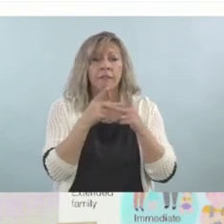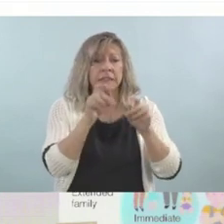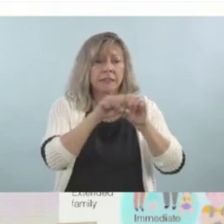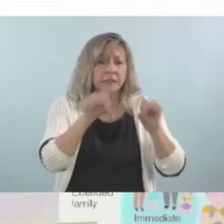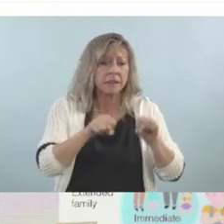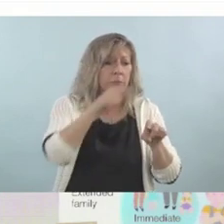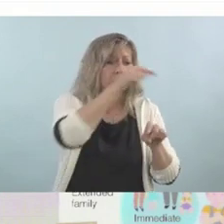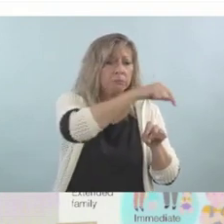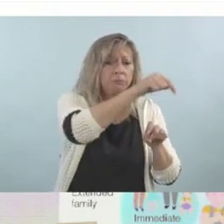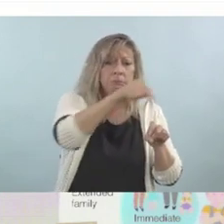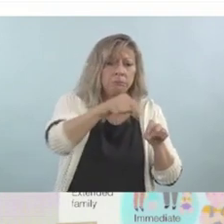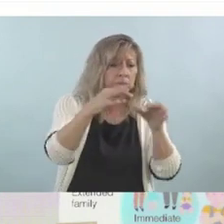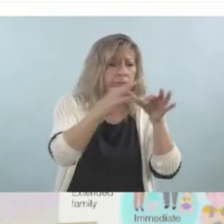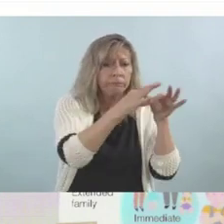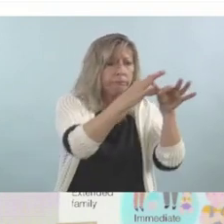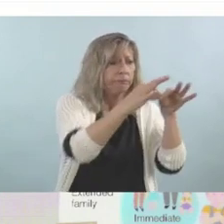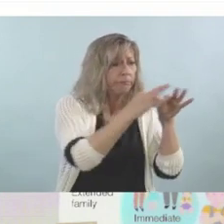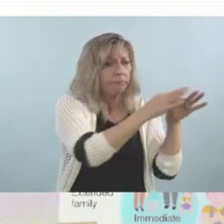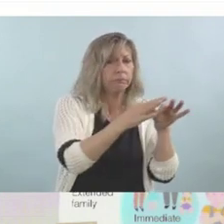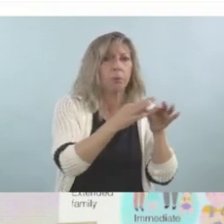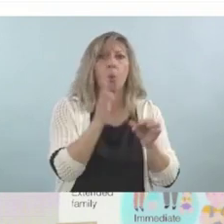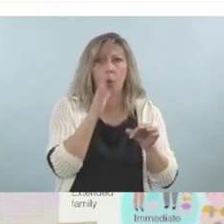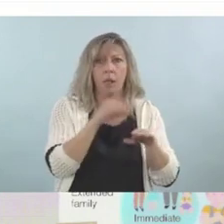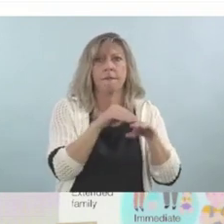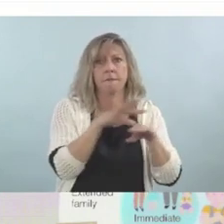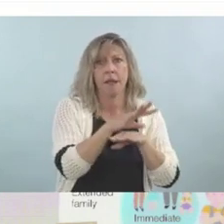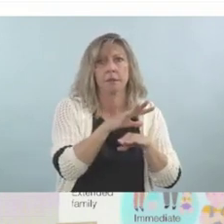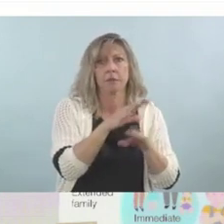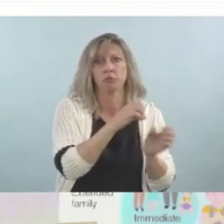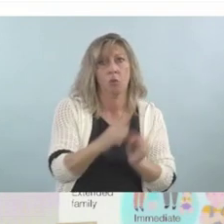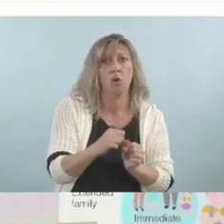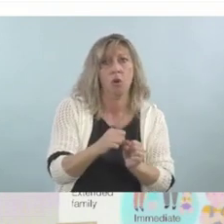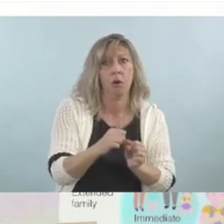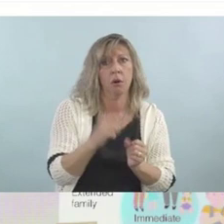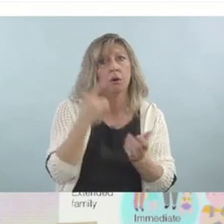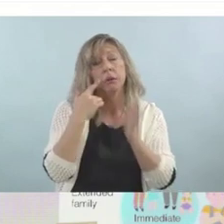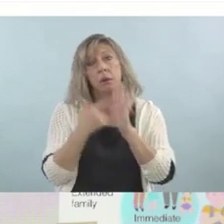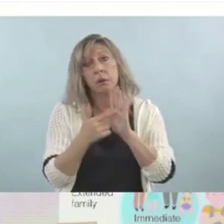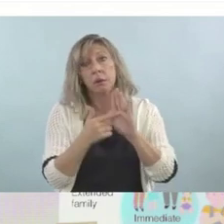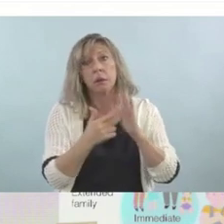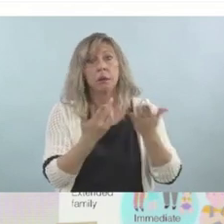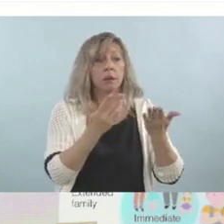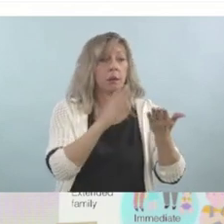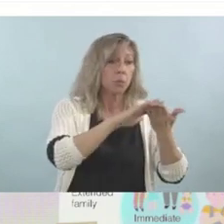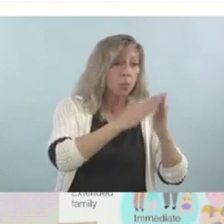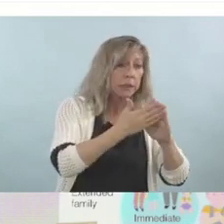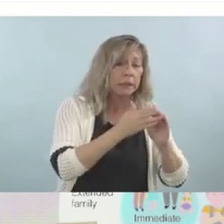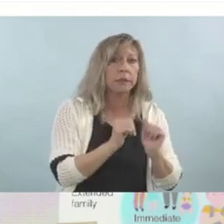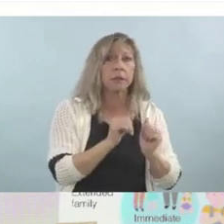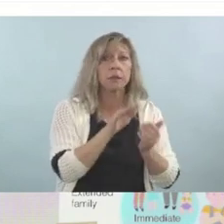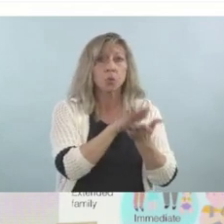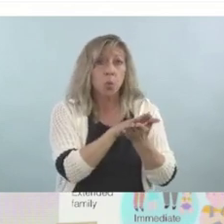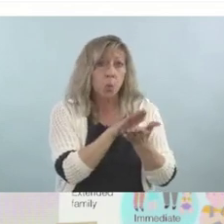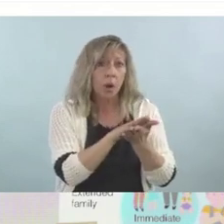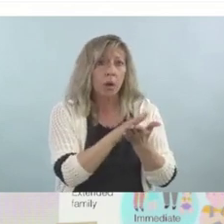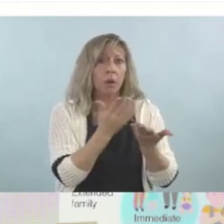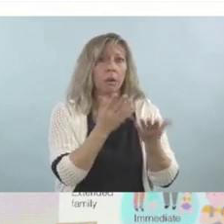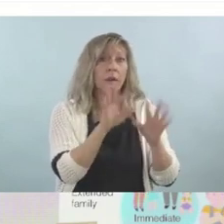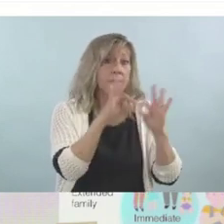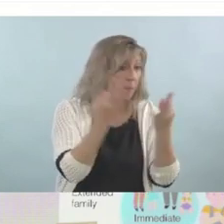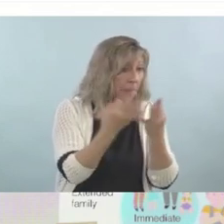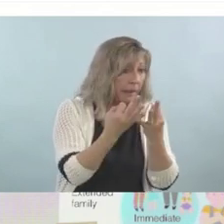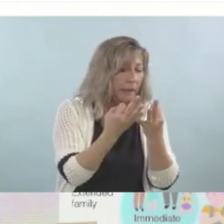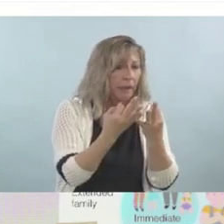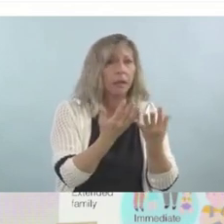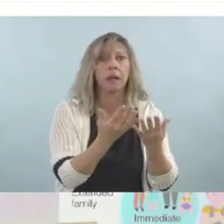the family, and the community around them. but then if you start to expand that, there's an exosystem. That's the